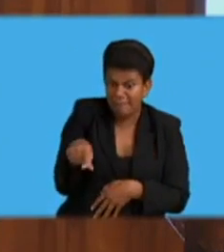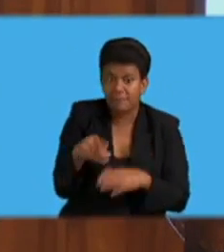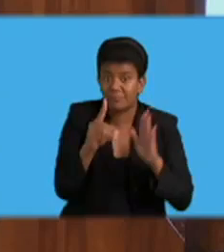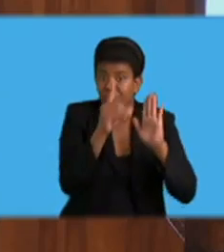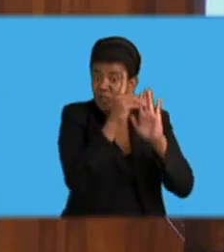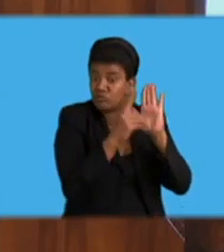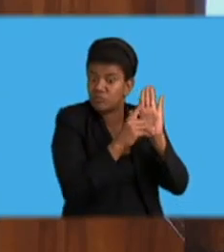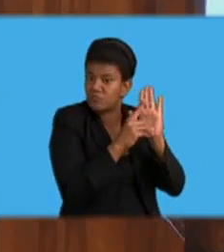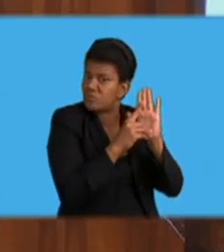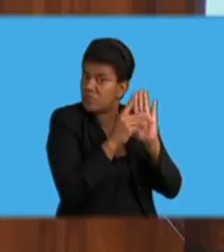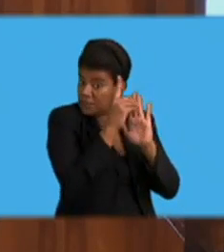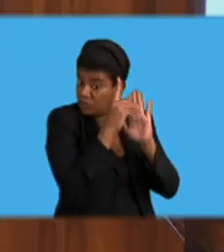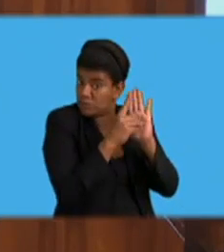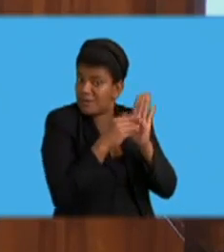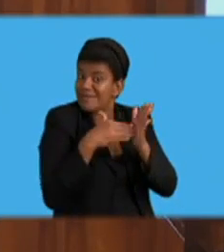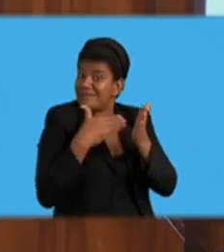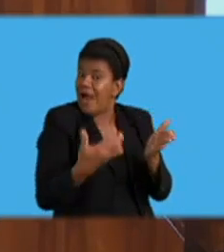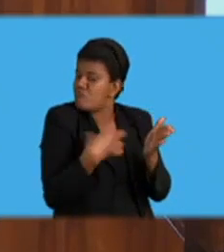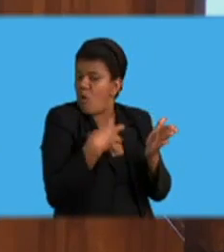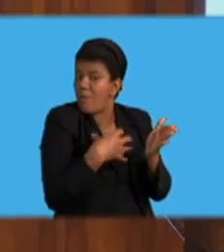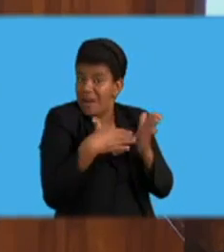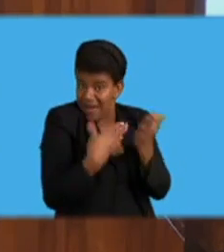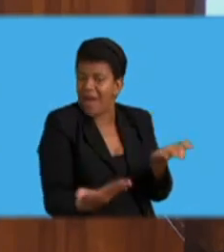longer decrees, they are now legislation, they are acts.